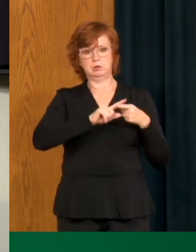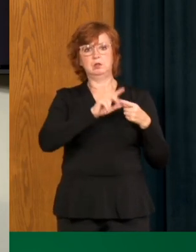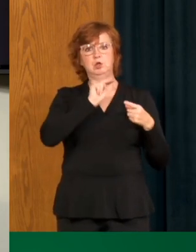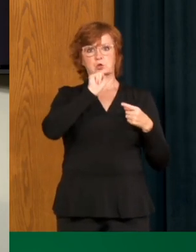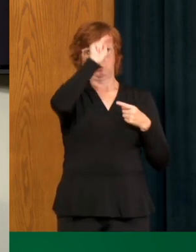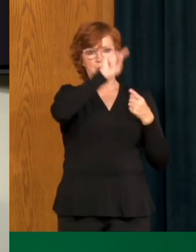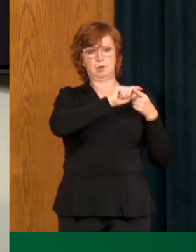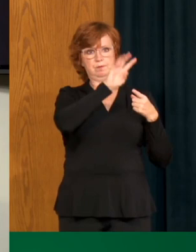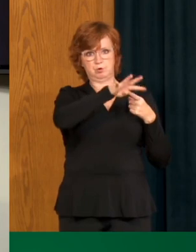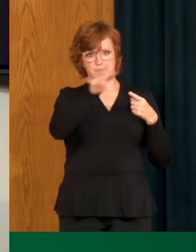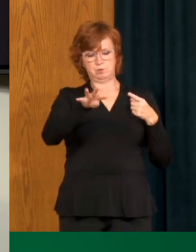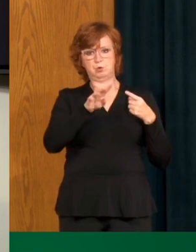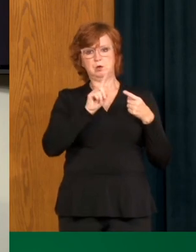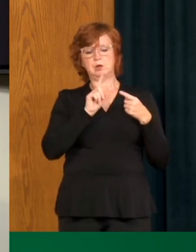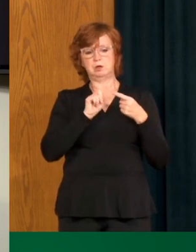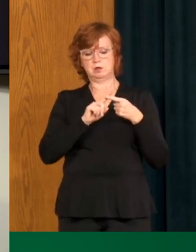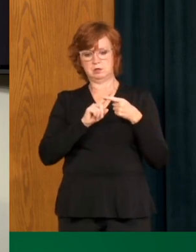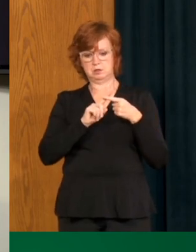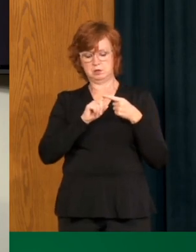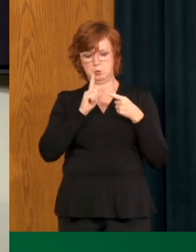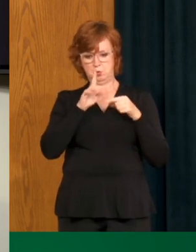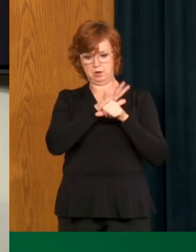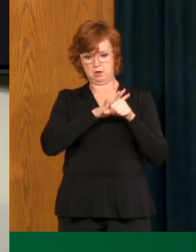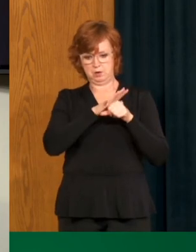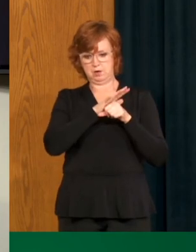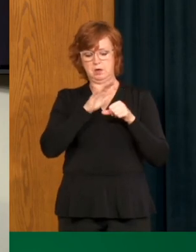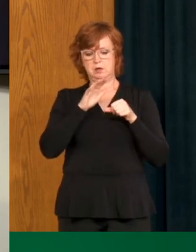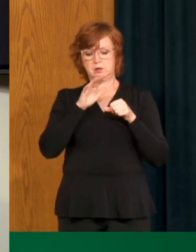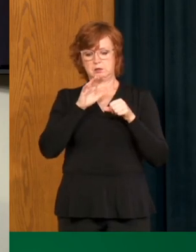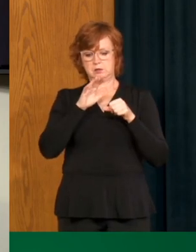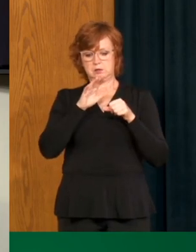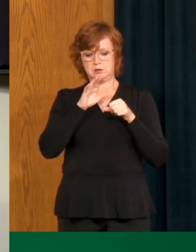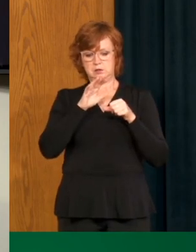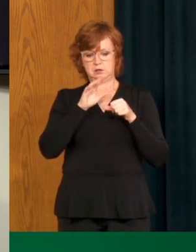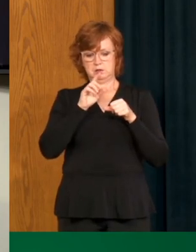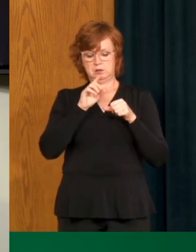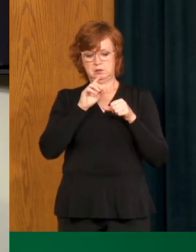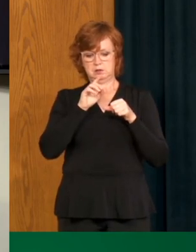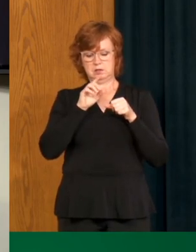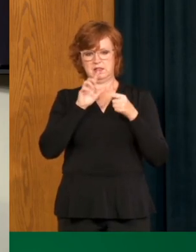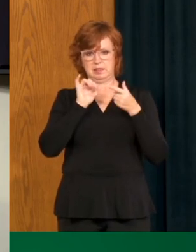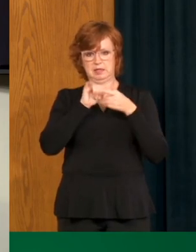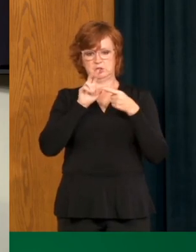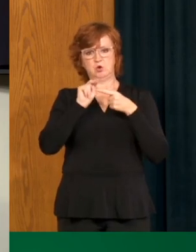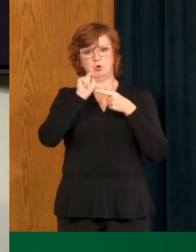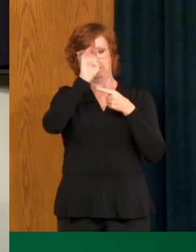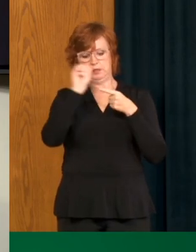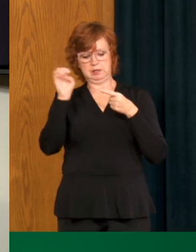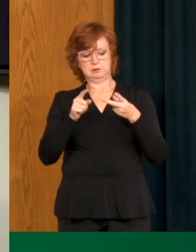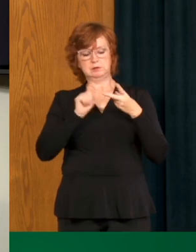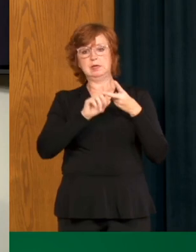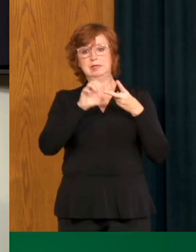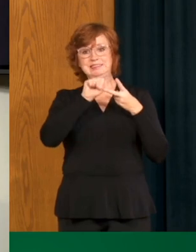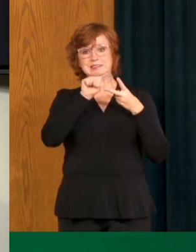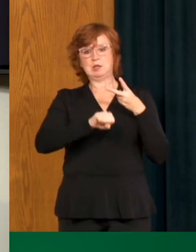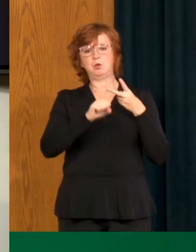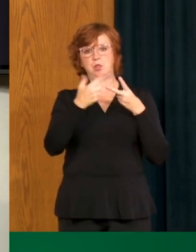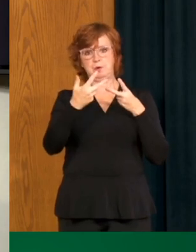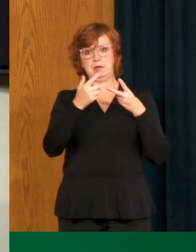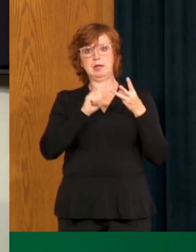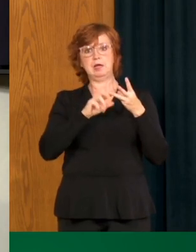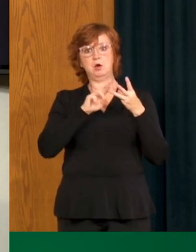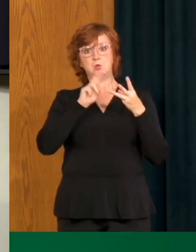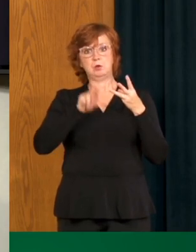to the cluster in the community living setting in the northeast, three in the south, two in Regina,